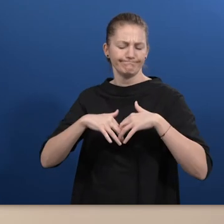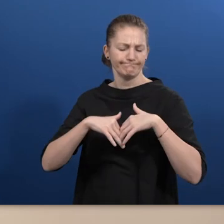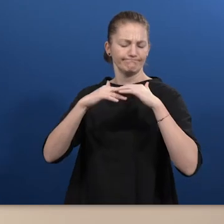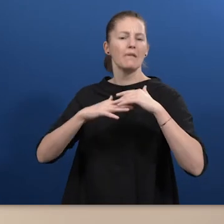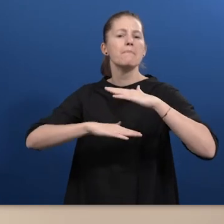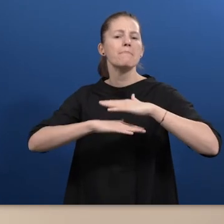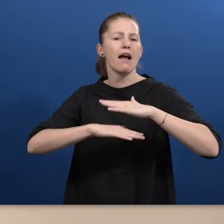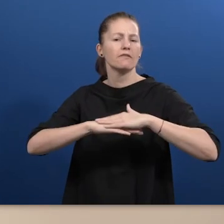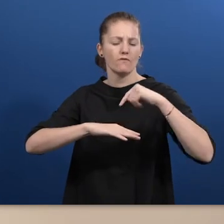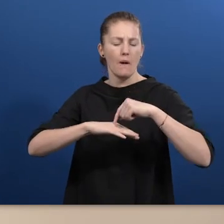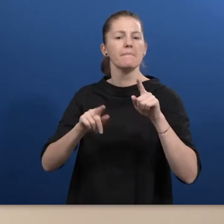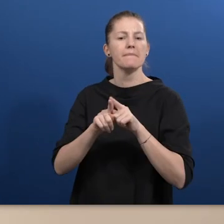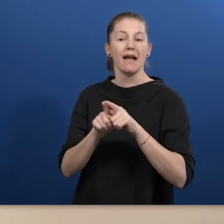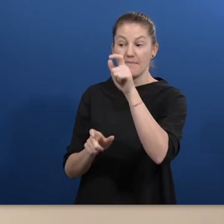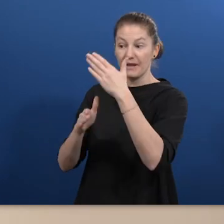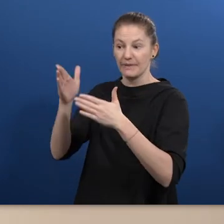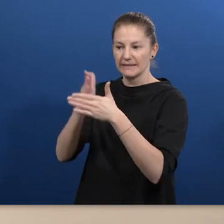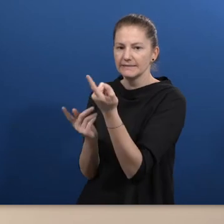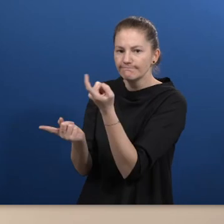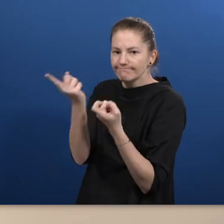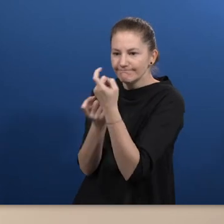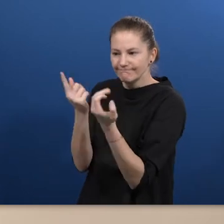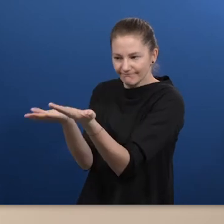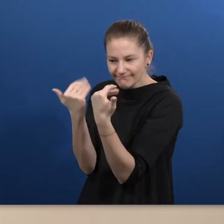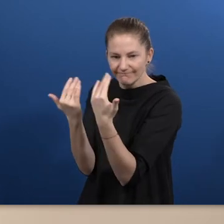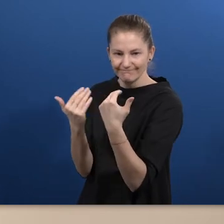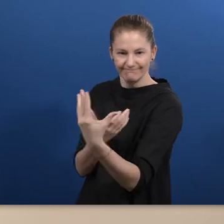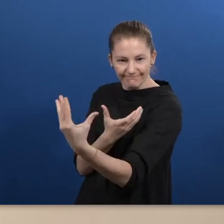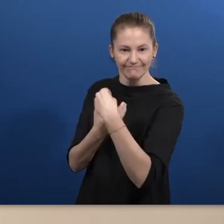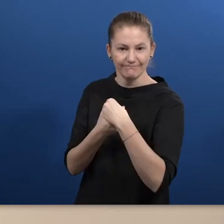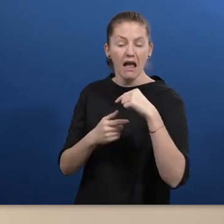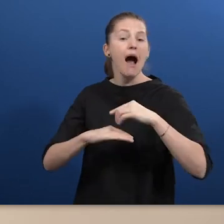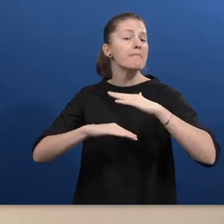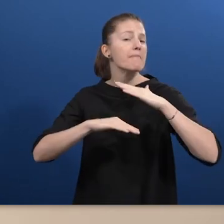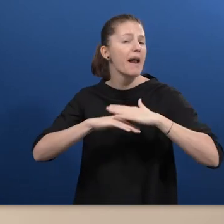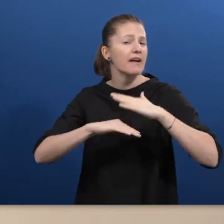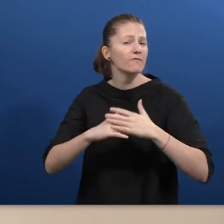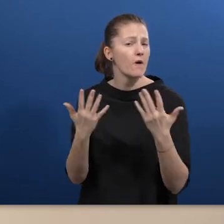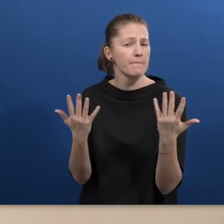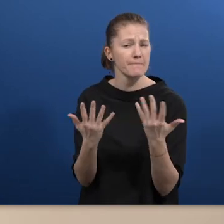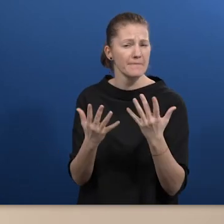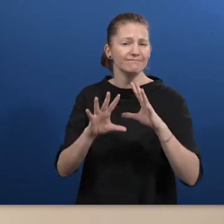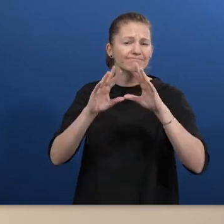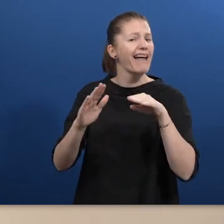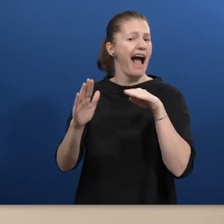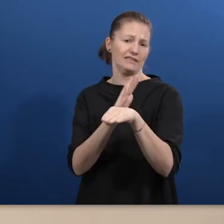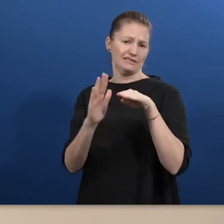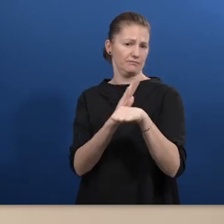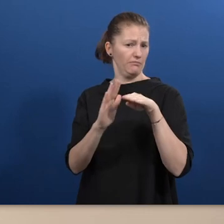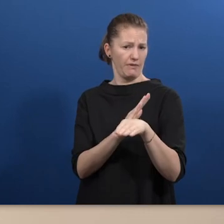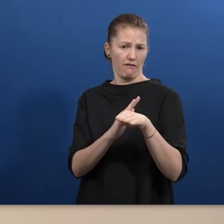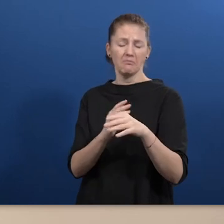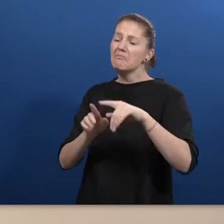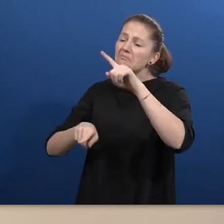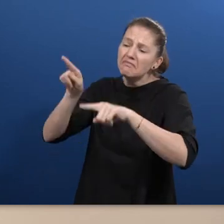for people with disabilities. Our platform is totally accessible for different kinds of disabilities. And we have a